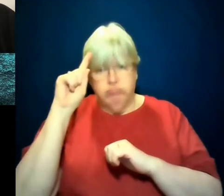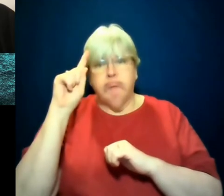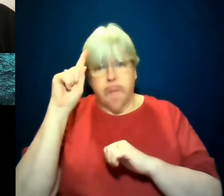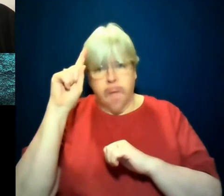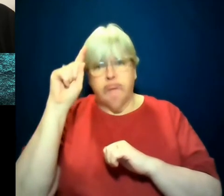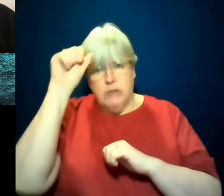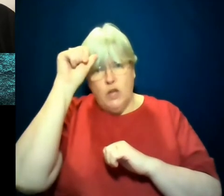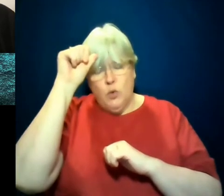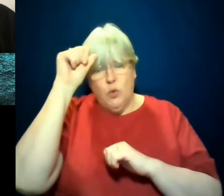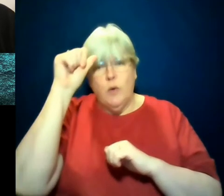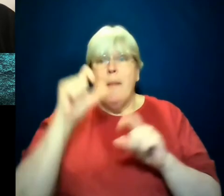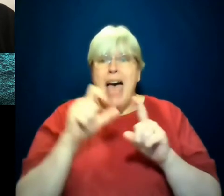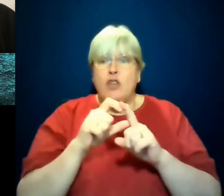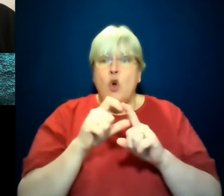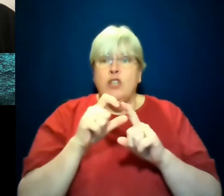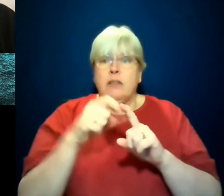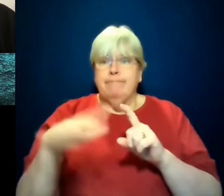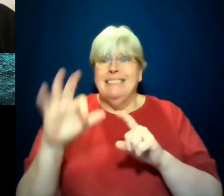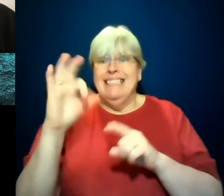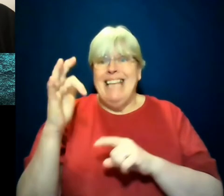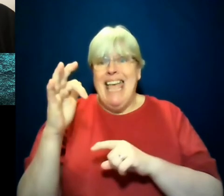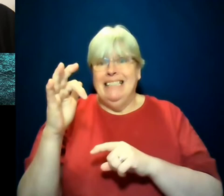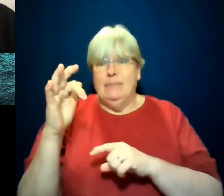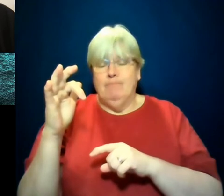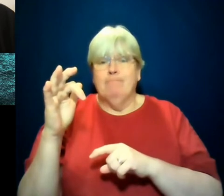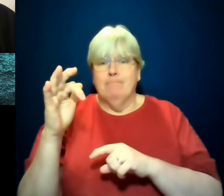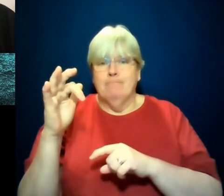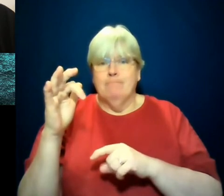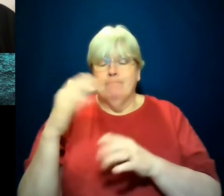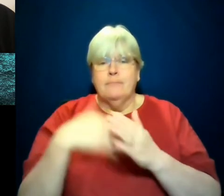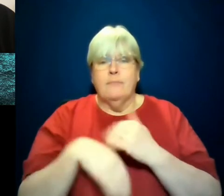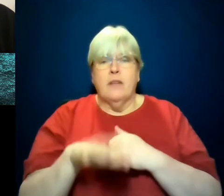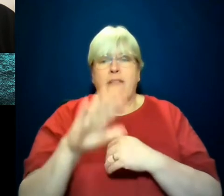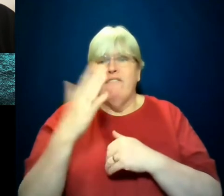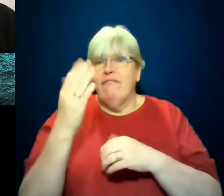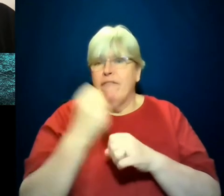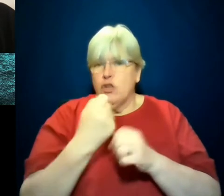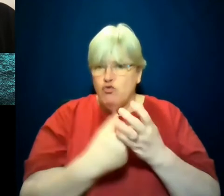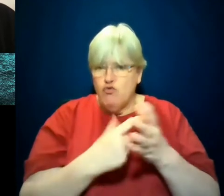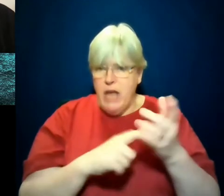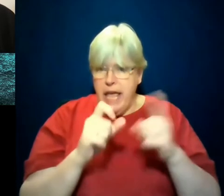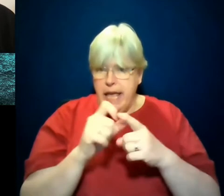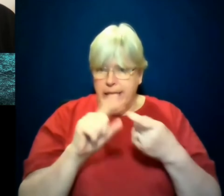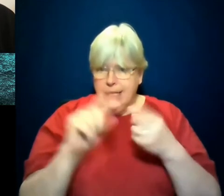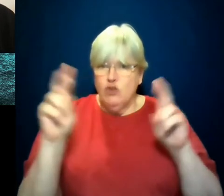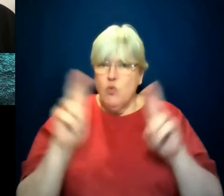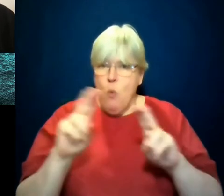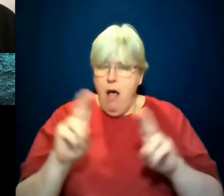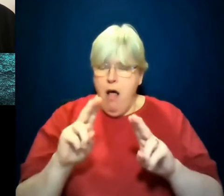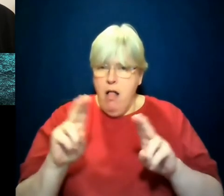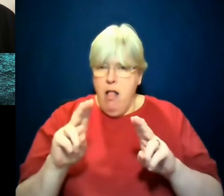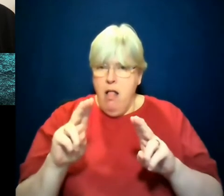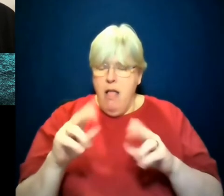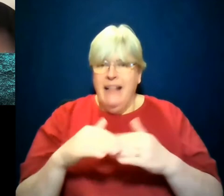My daughter was, uh, 10. She was in, uh, I believe the fifth grade. And the day of the